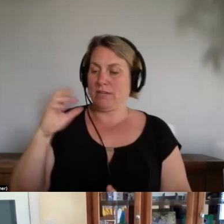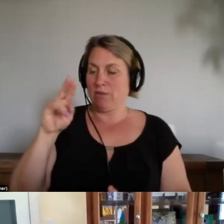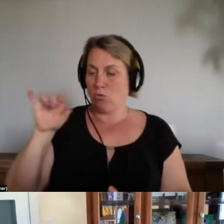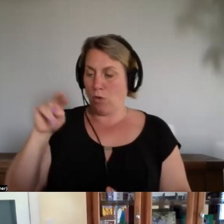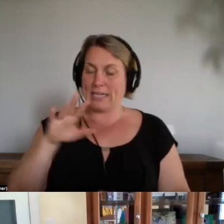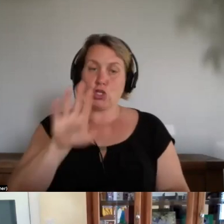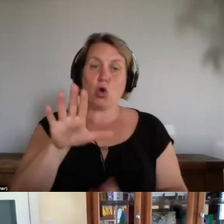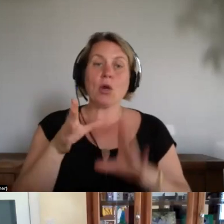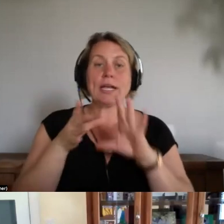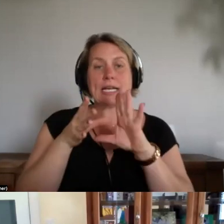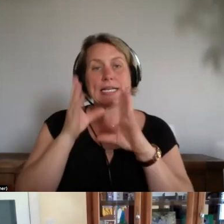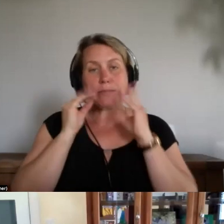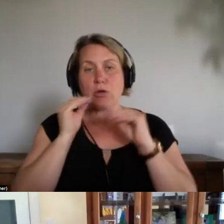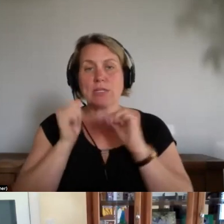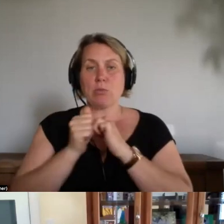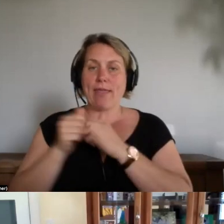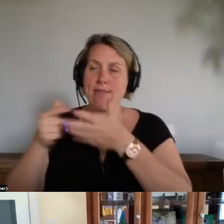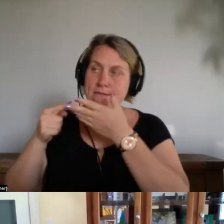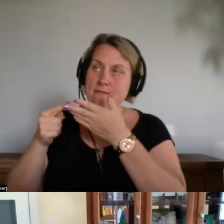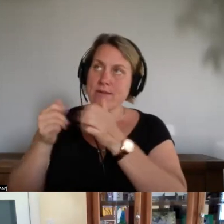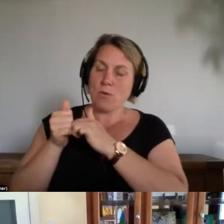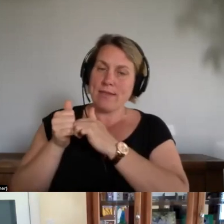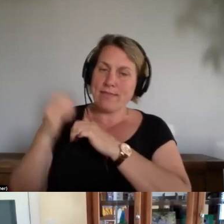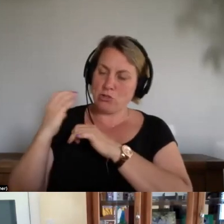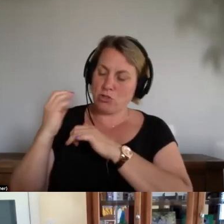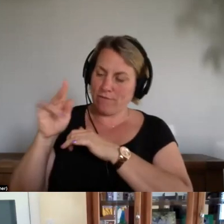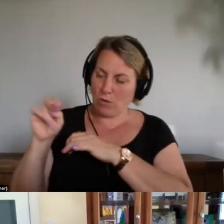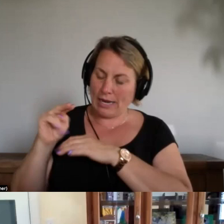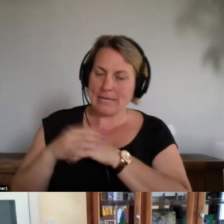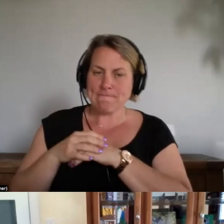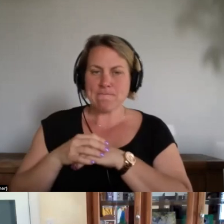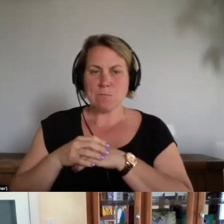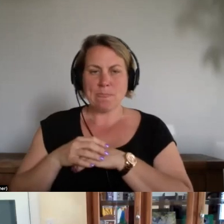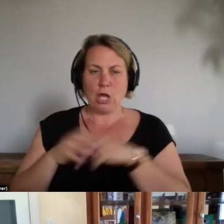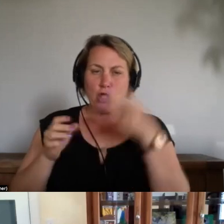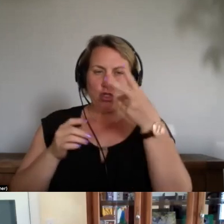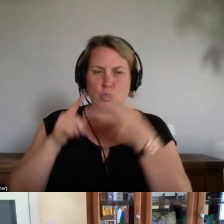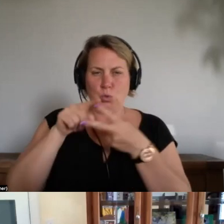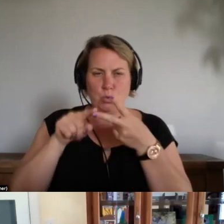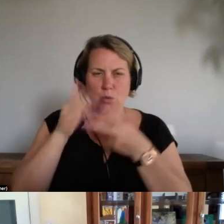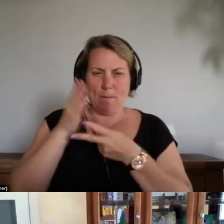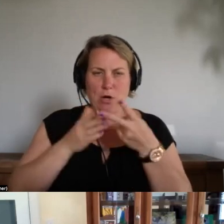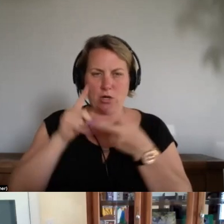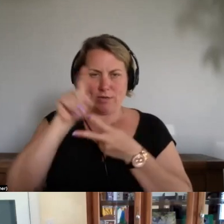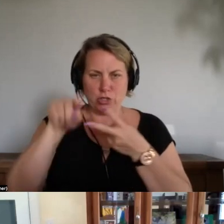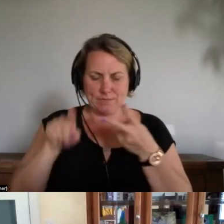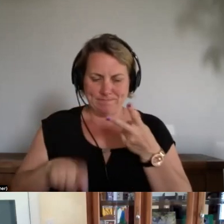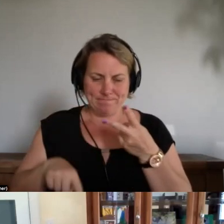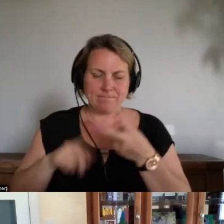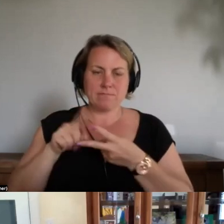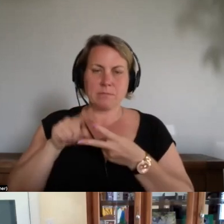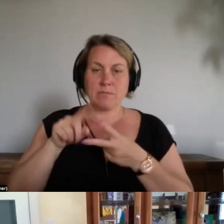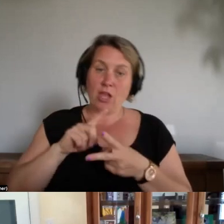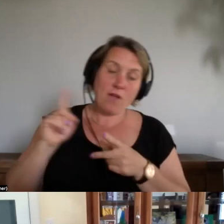dialoguing with her and one of the there's two this is a two-part question the first one is can